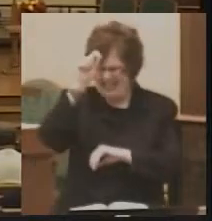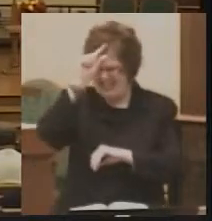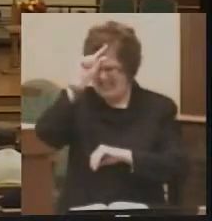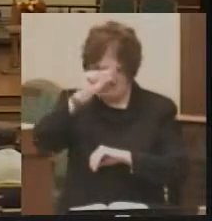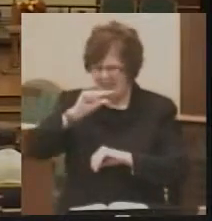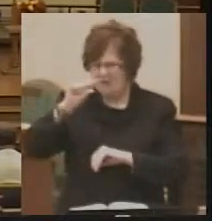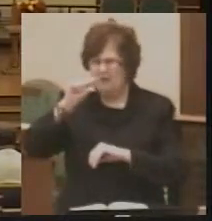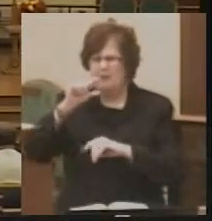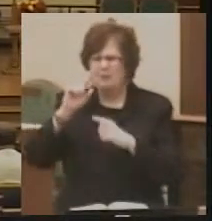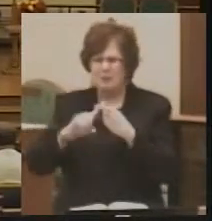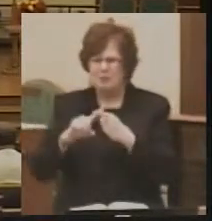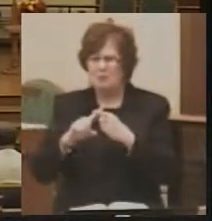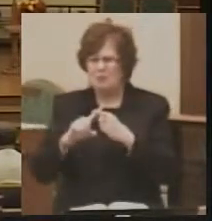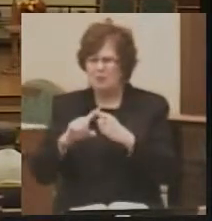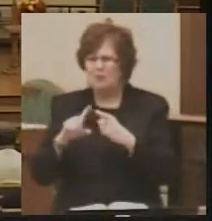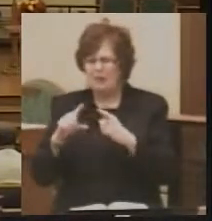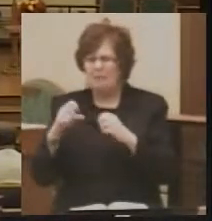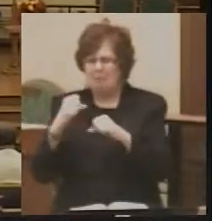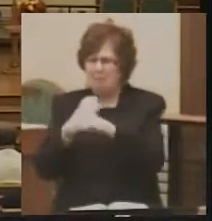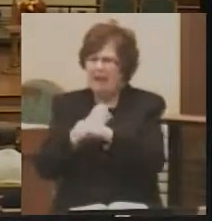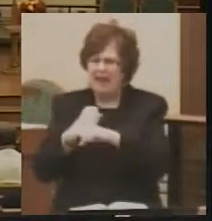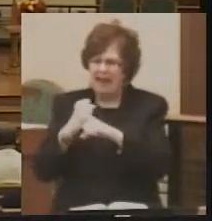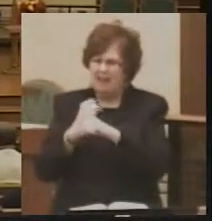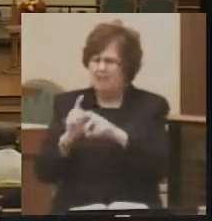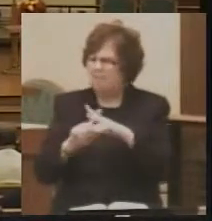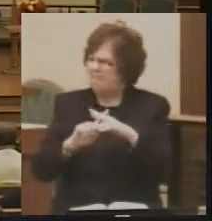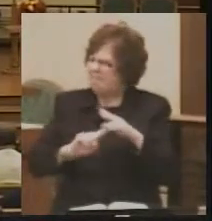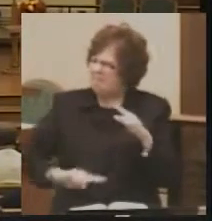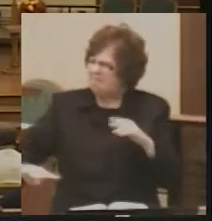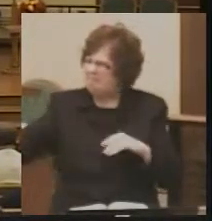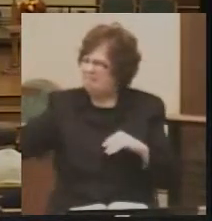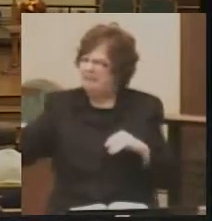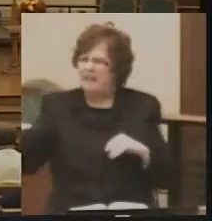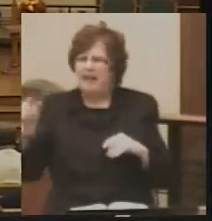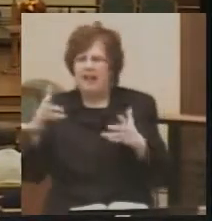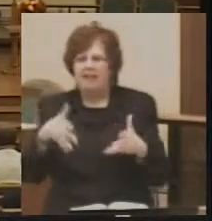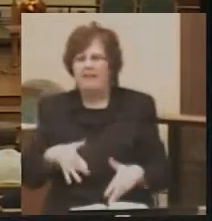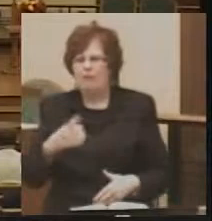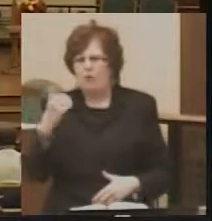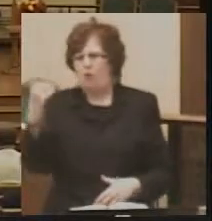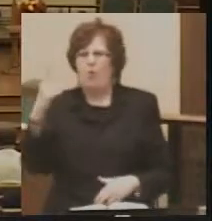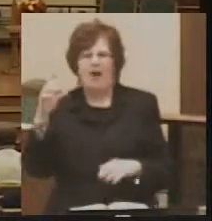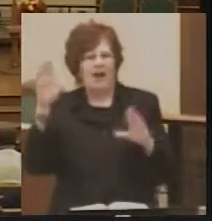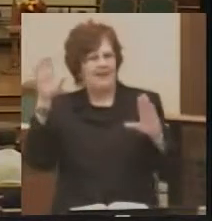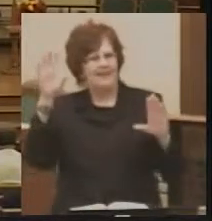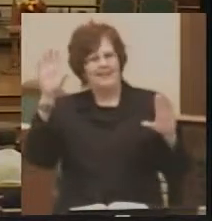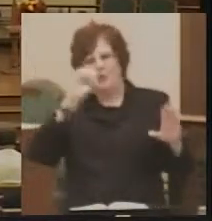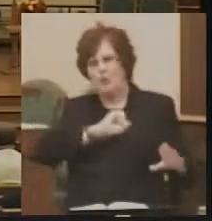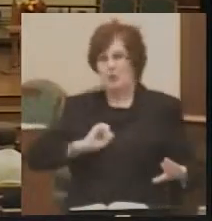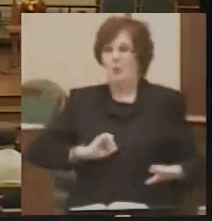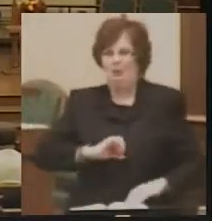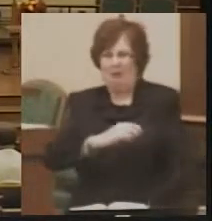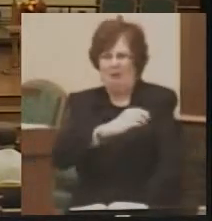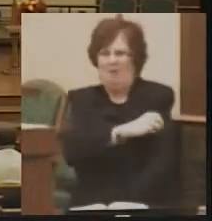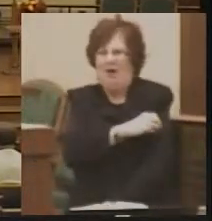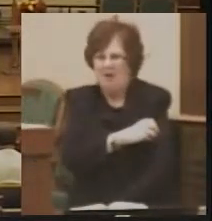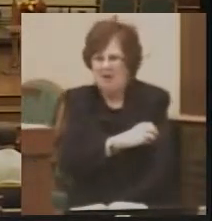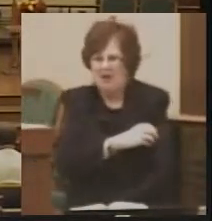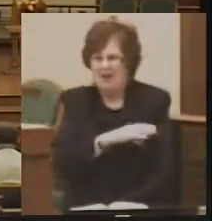retreat with tail between legs back down to Egypt, leaving only one superpower, kind of sounds like today,